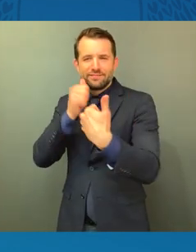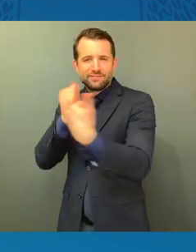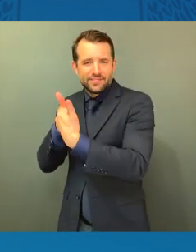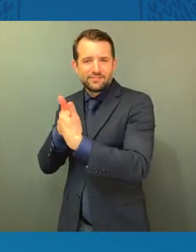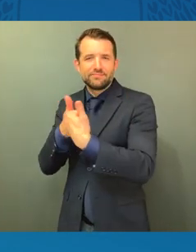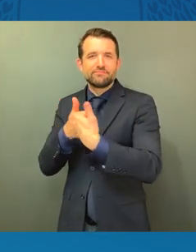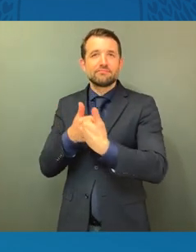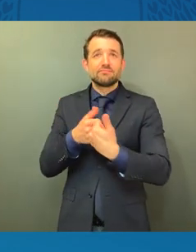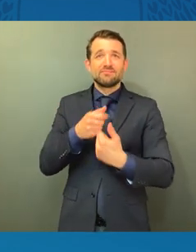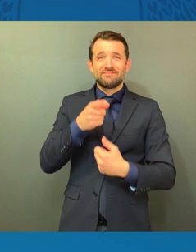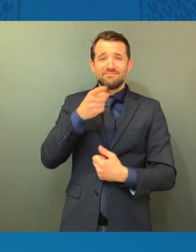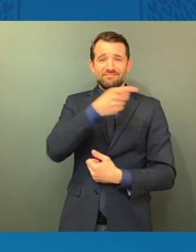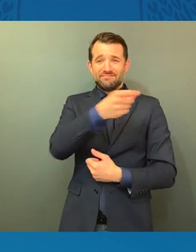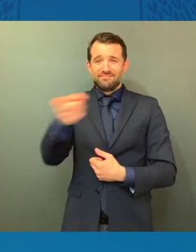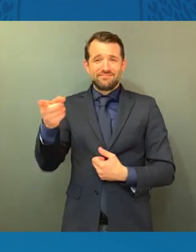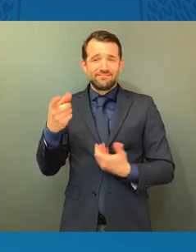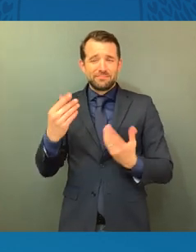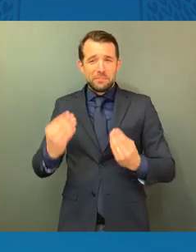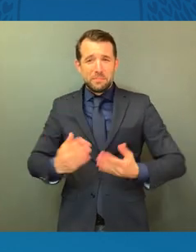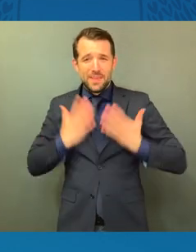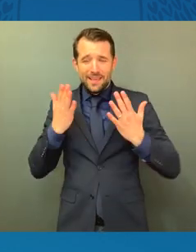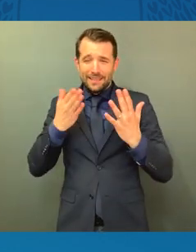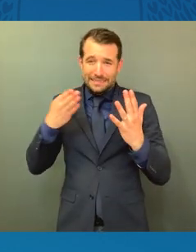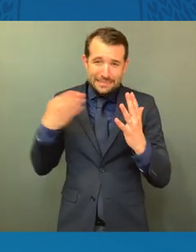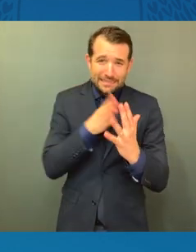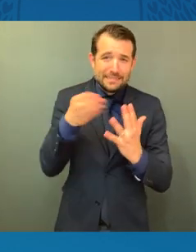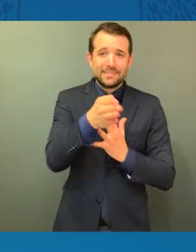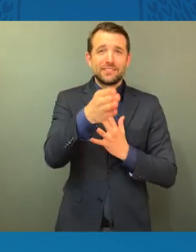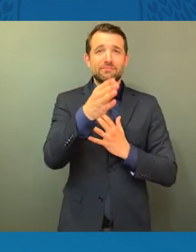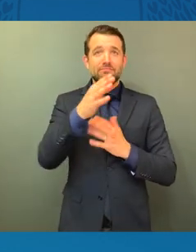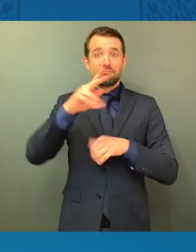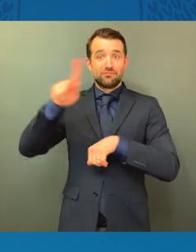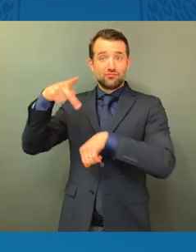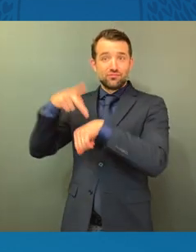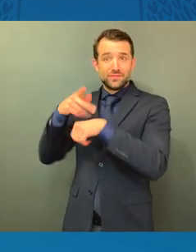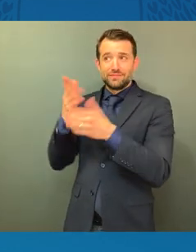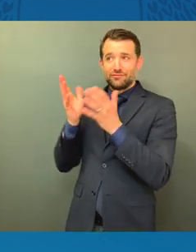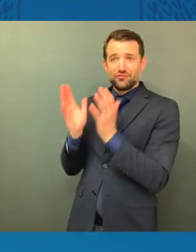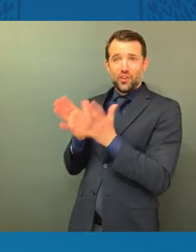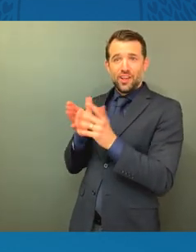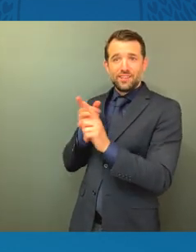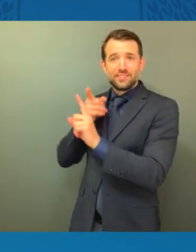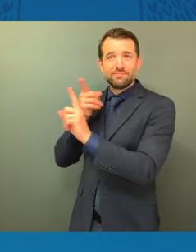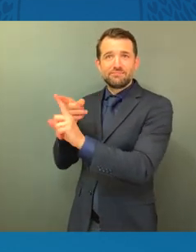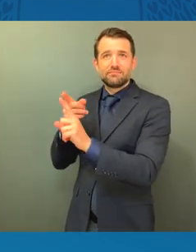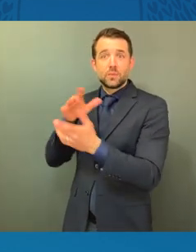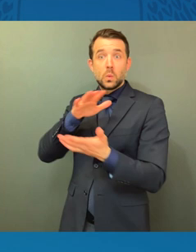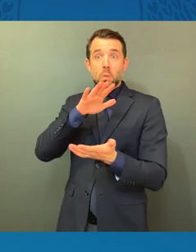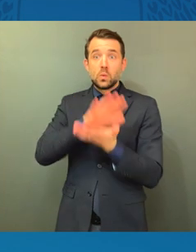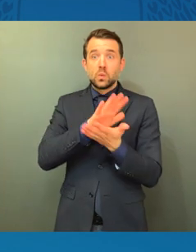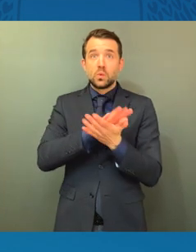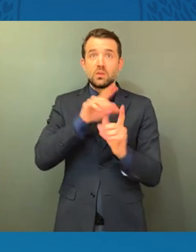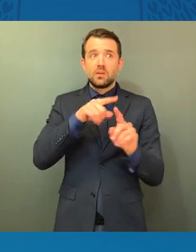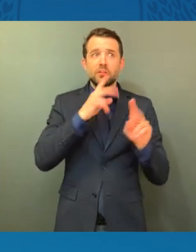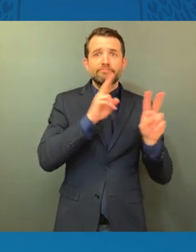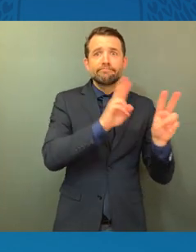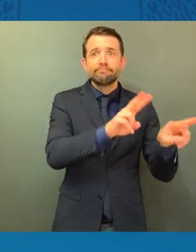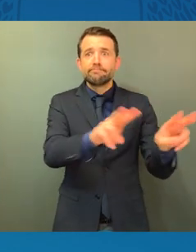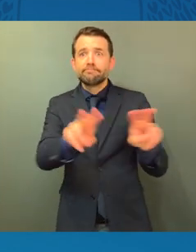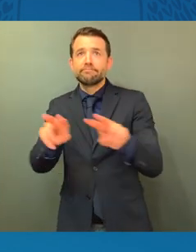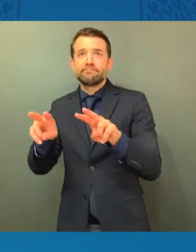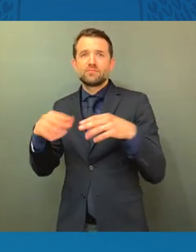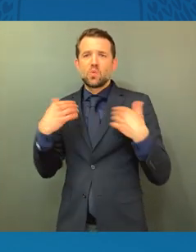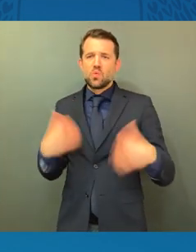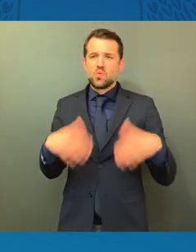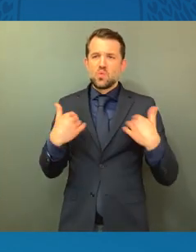I was talking with Madam Principal earlier, and we toured through the school. What dedication this has required,